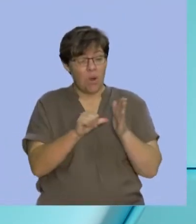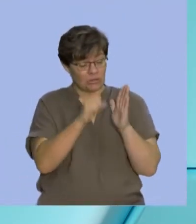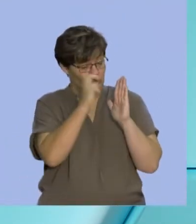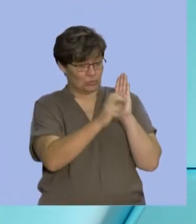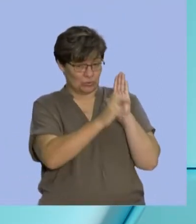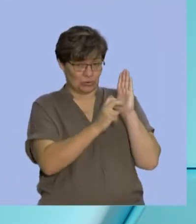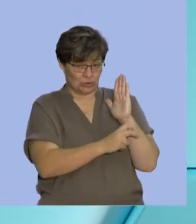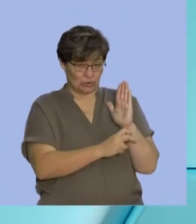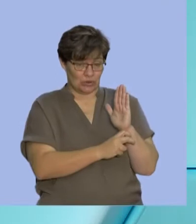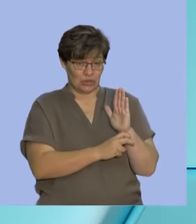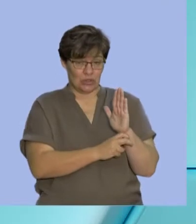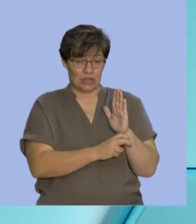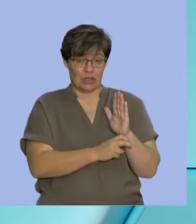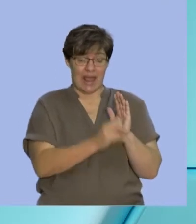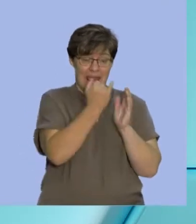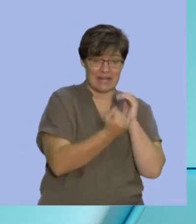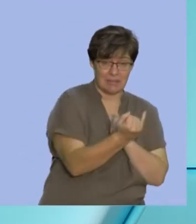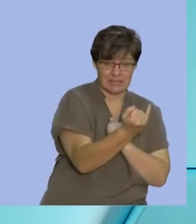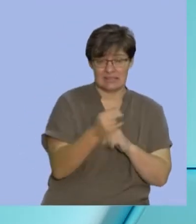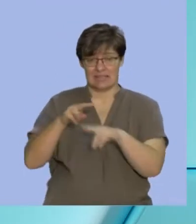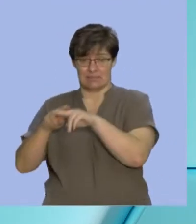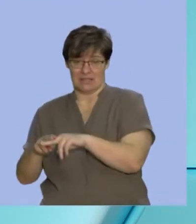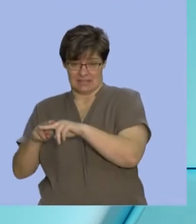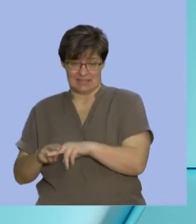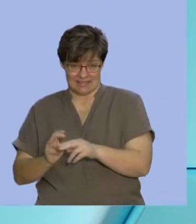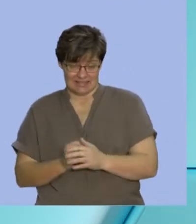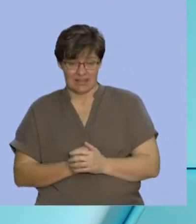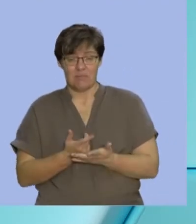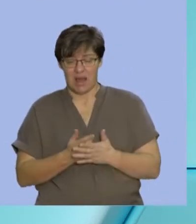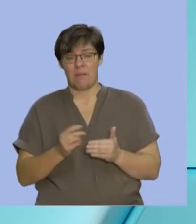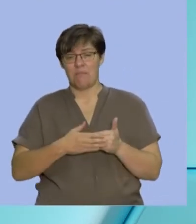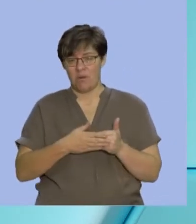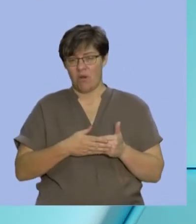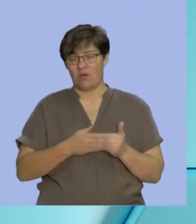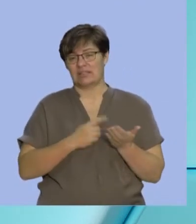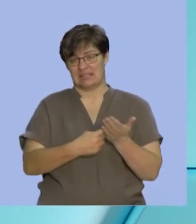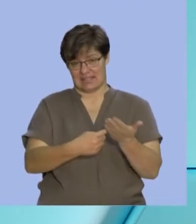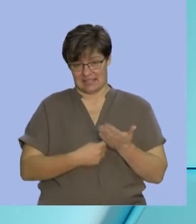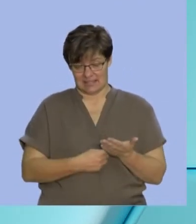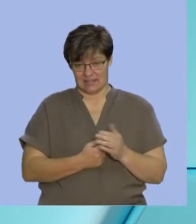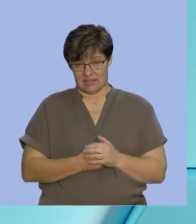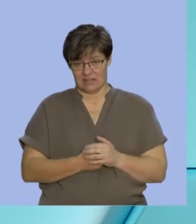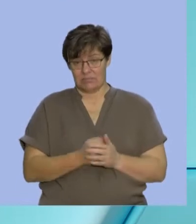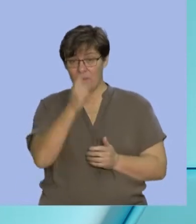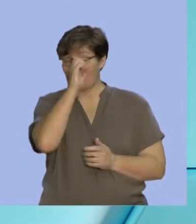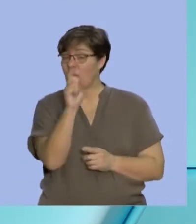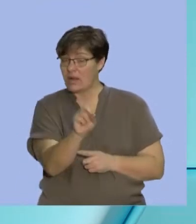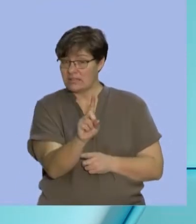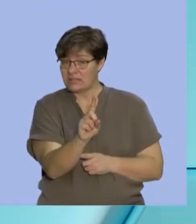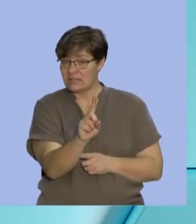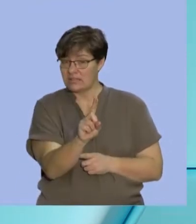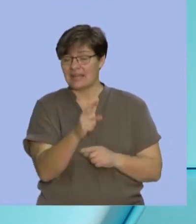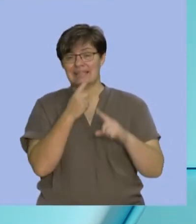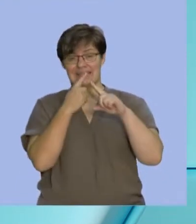for dependent and independent events that we're going to discuss as we go further. But please remember, this is part of the multiplication